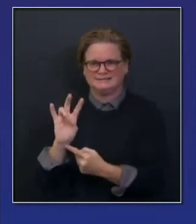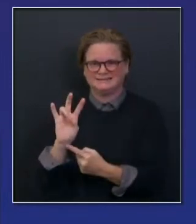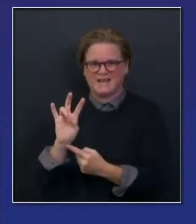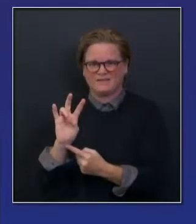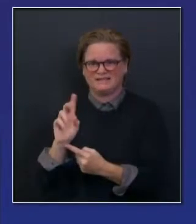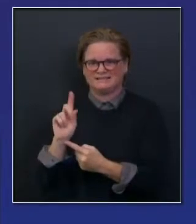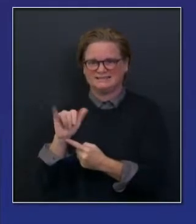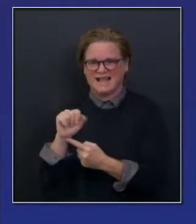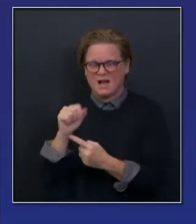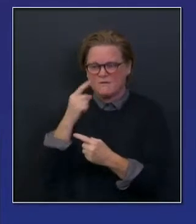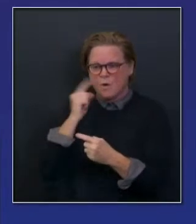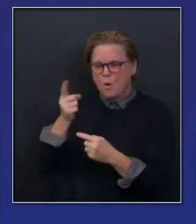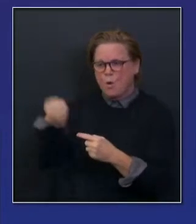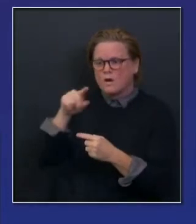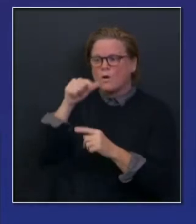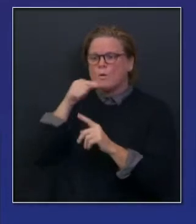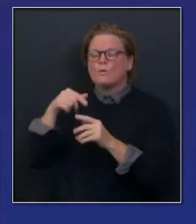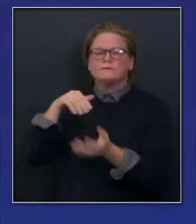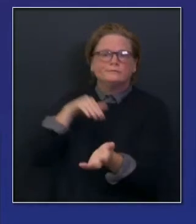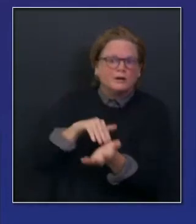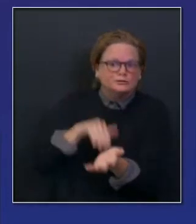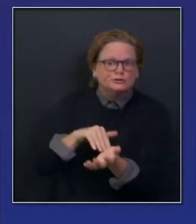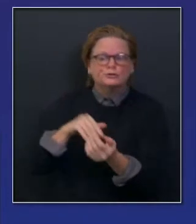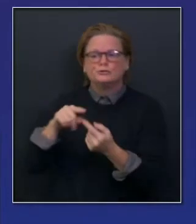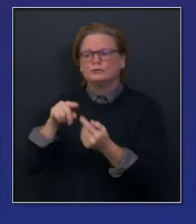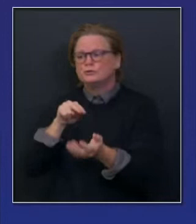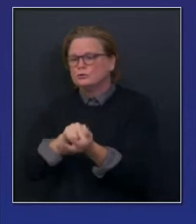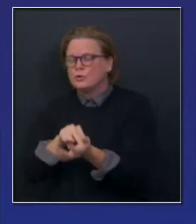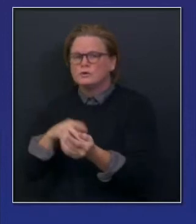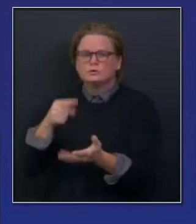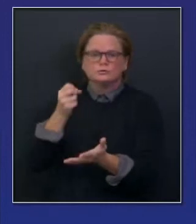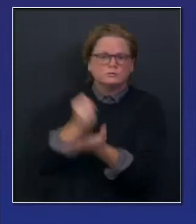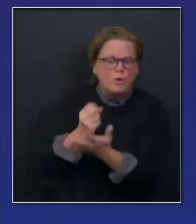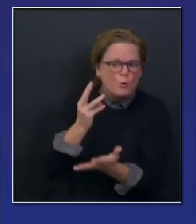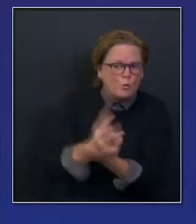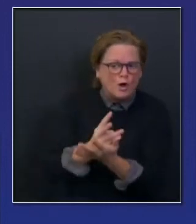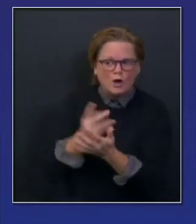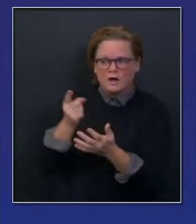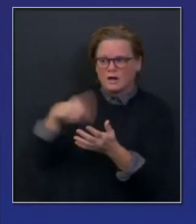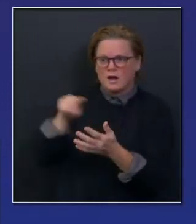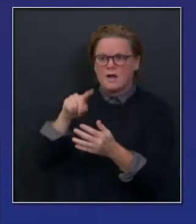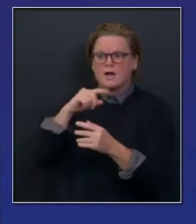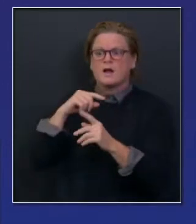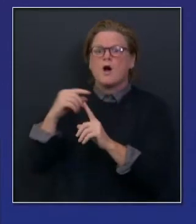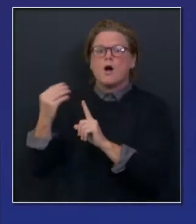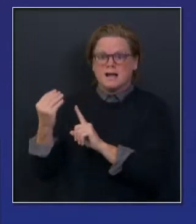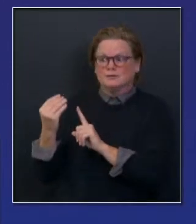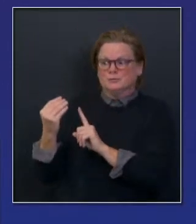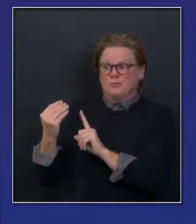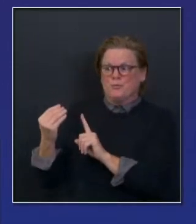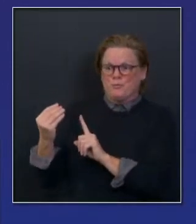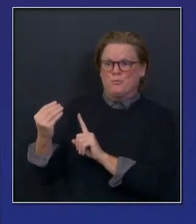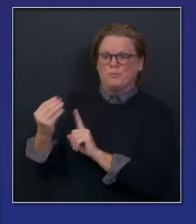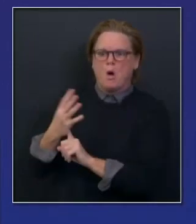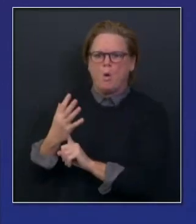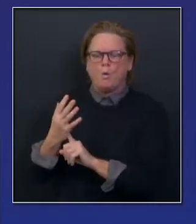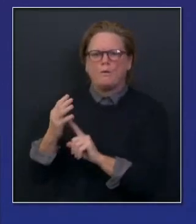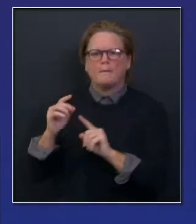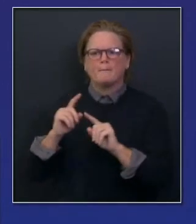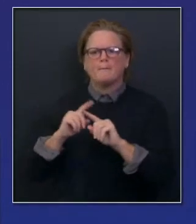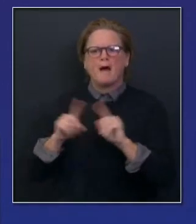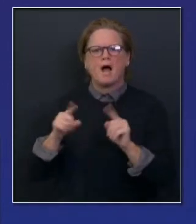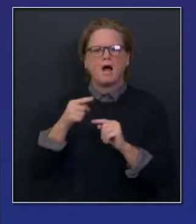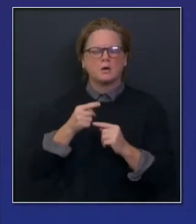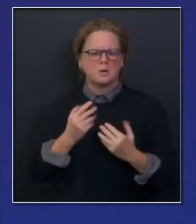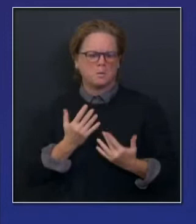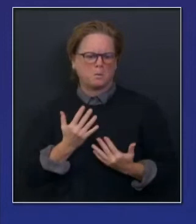workers and emergency response workers, social service workers that have been exposed. But as long as they test negative on day 5 or later, so there's a